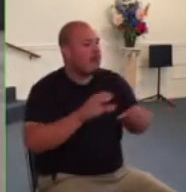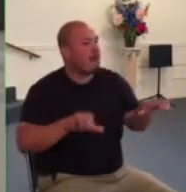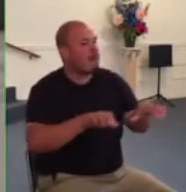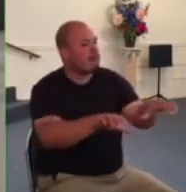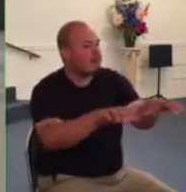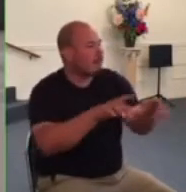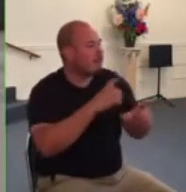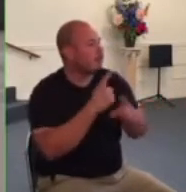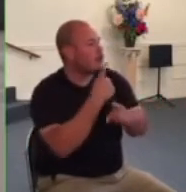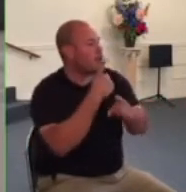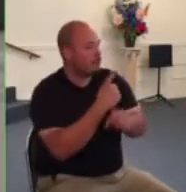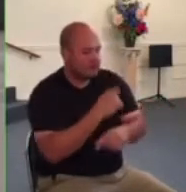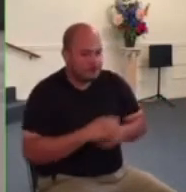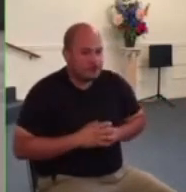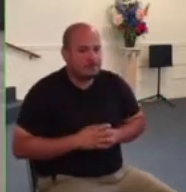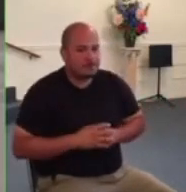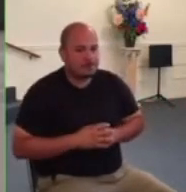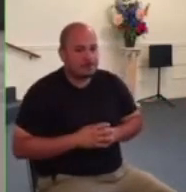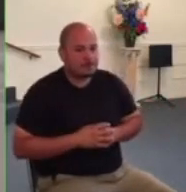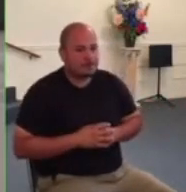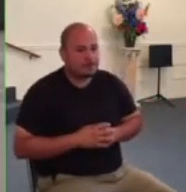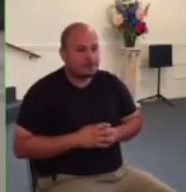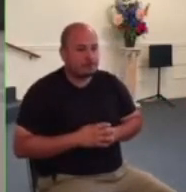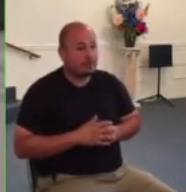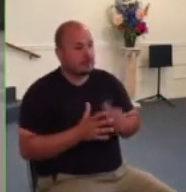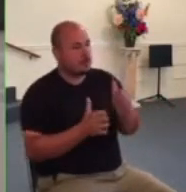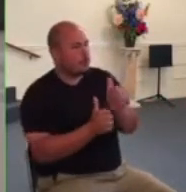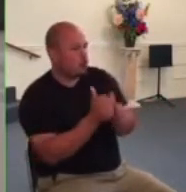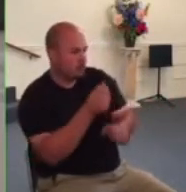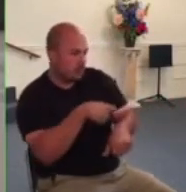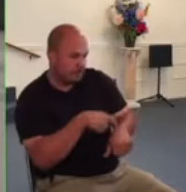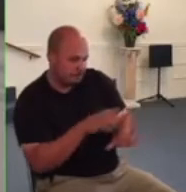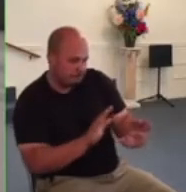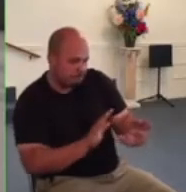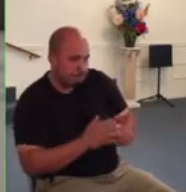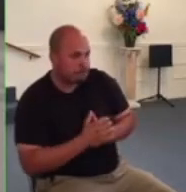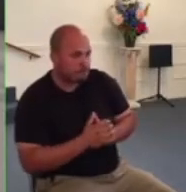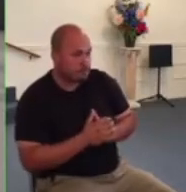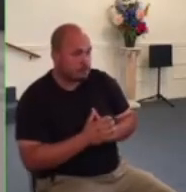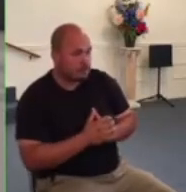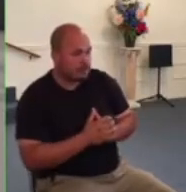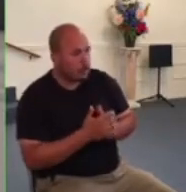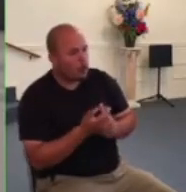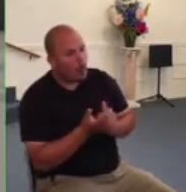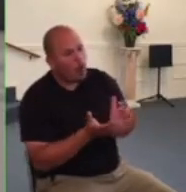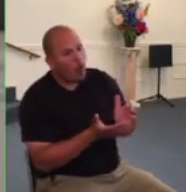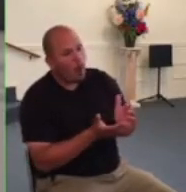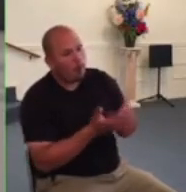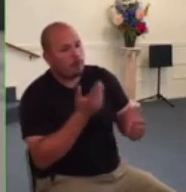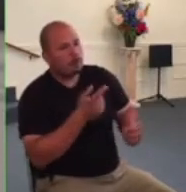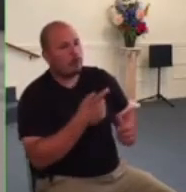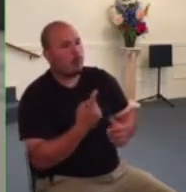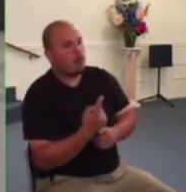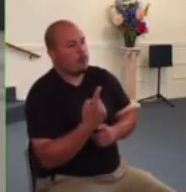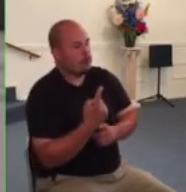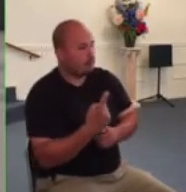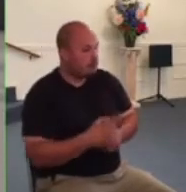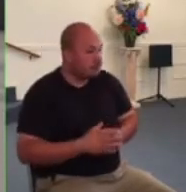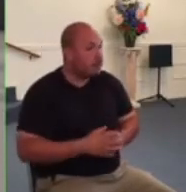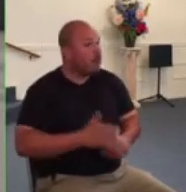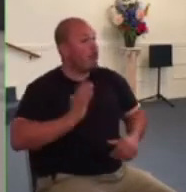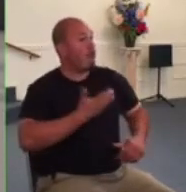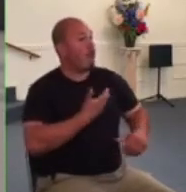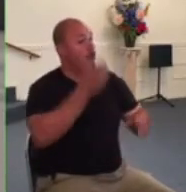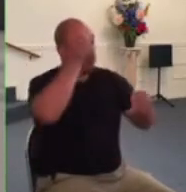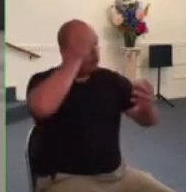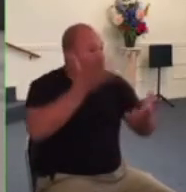most of the time almost always our obedience to god requires that we